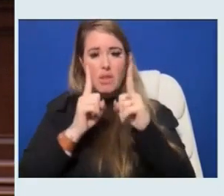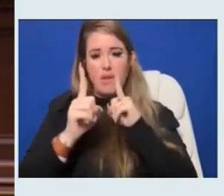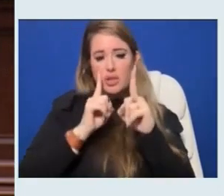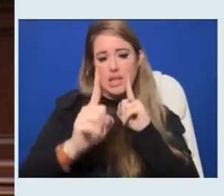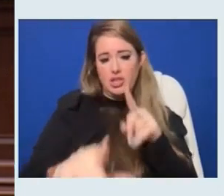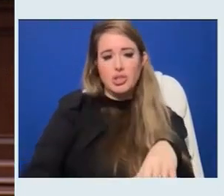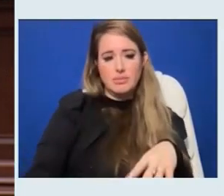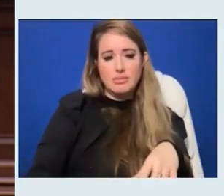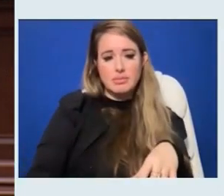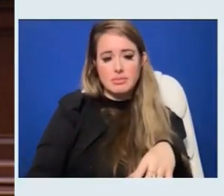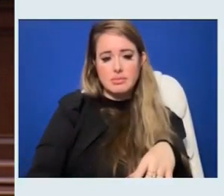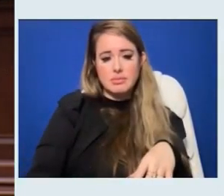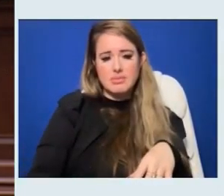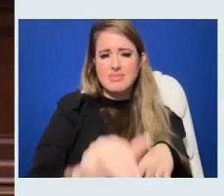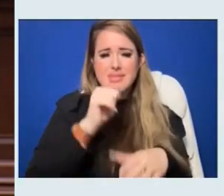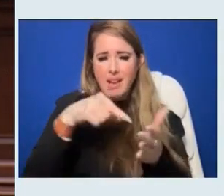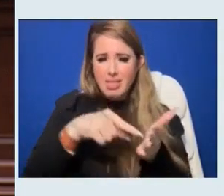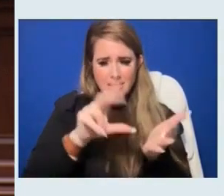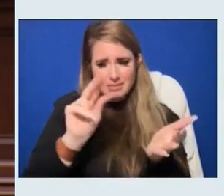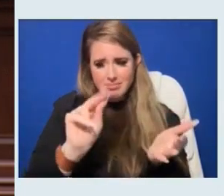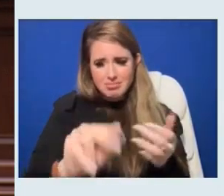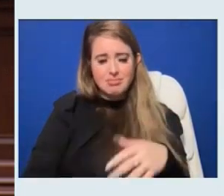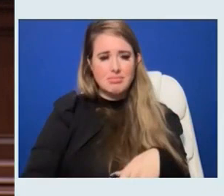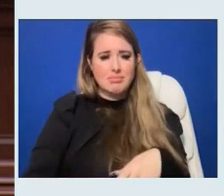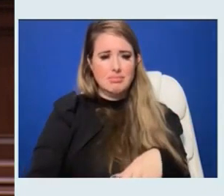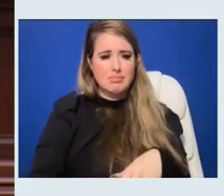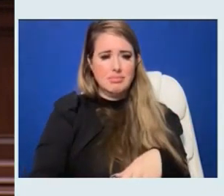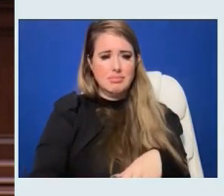conversation. Not this, but this.